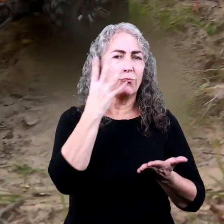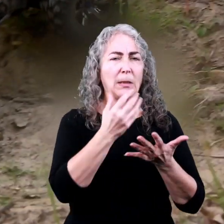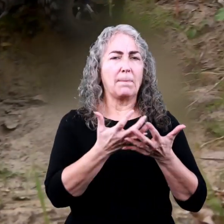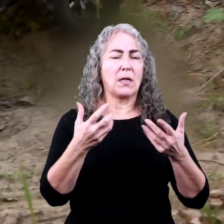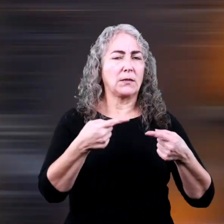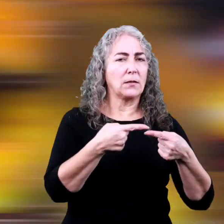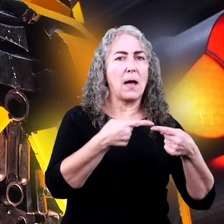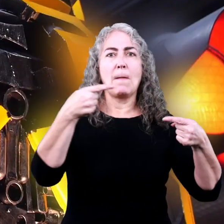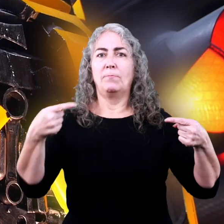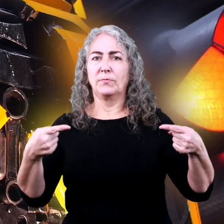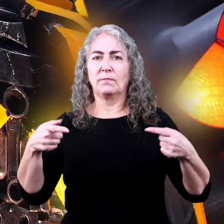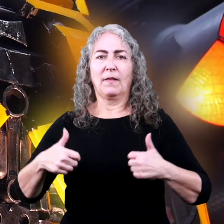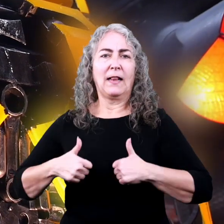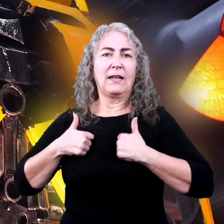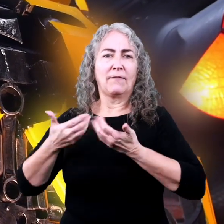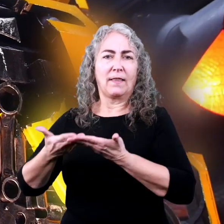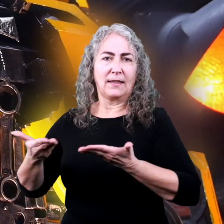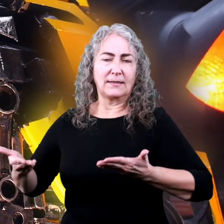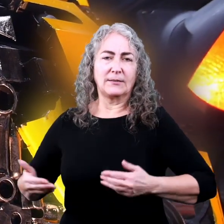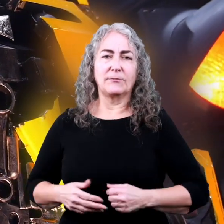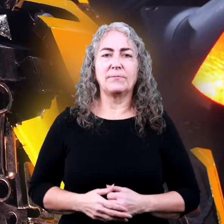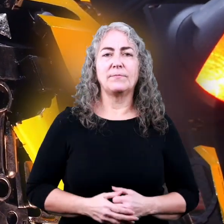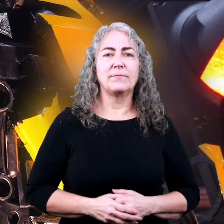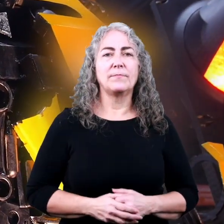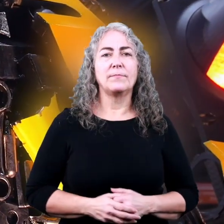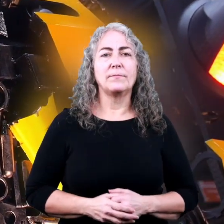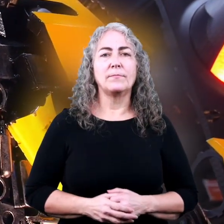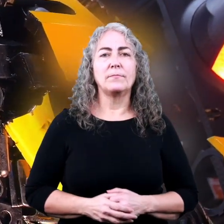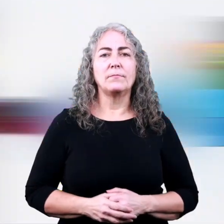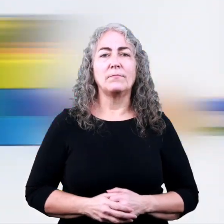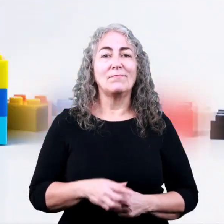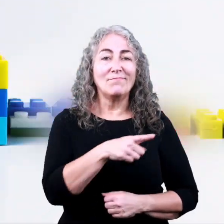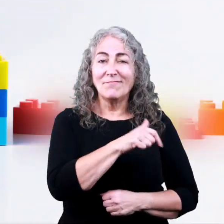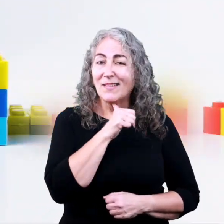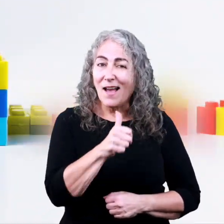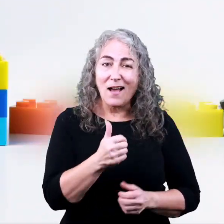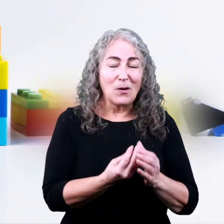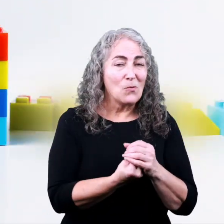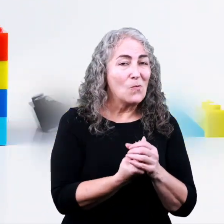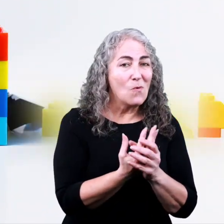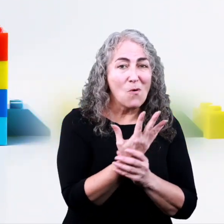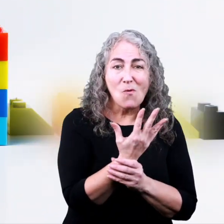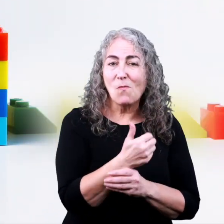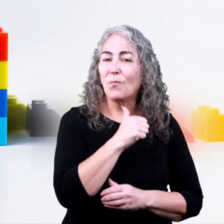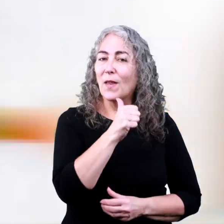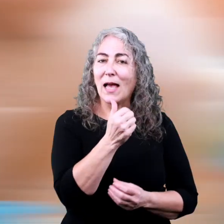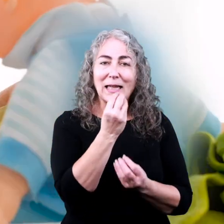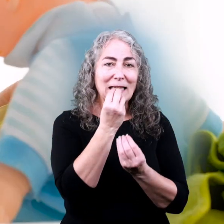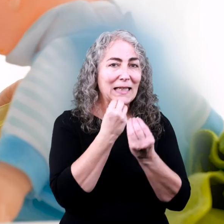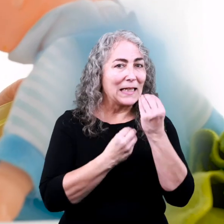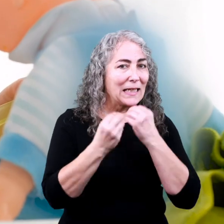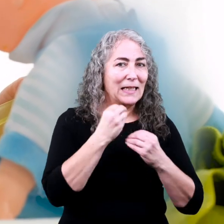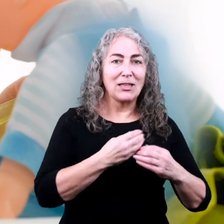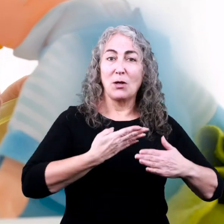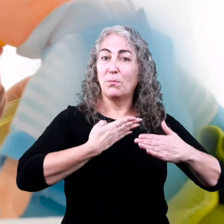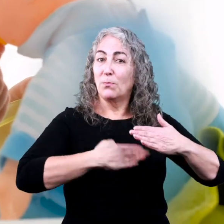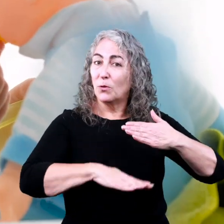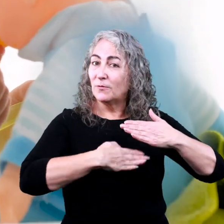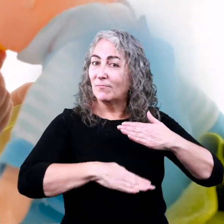are pretty much the opposite of living things They do not grow, eat,